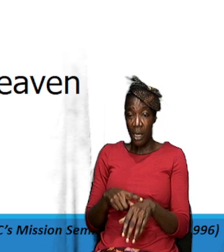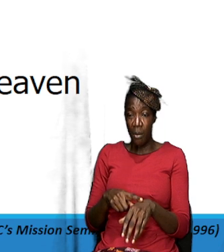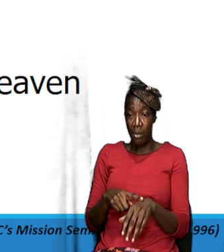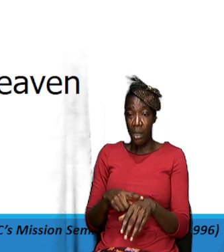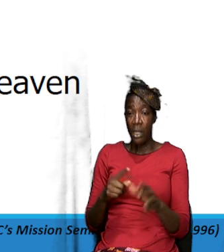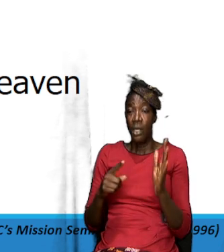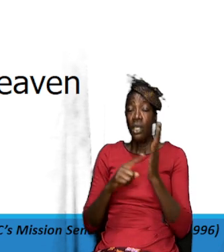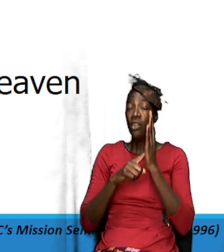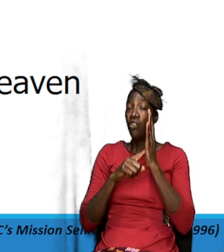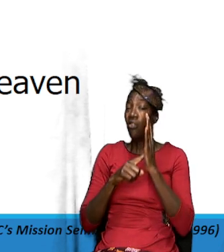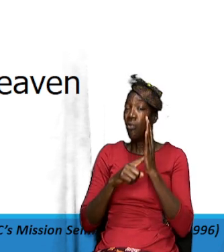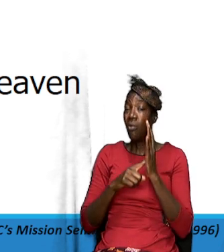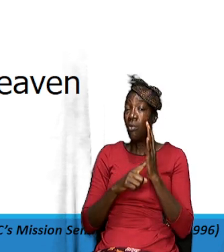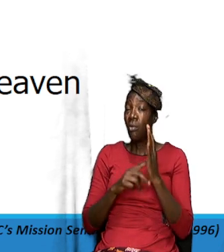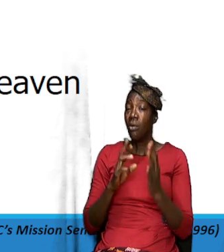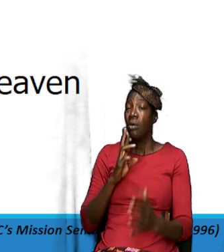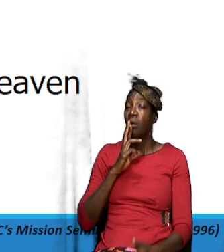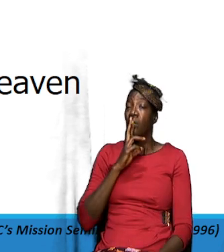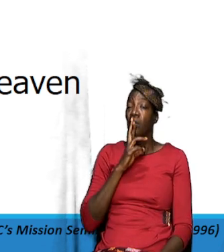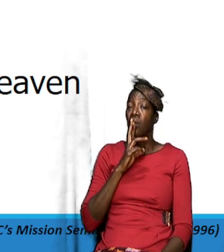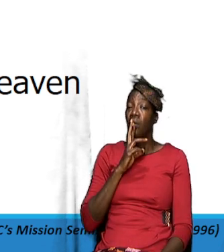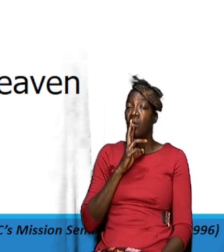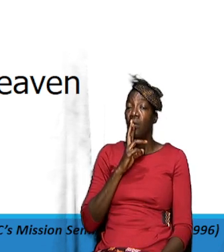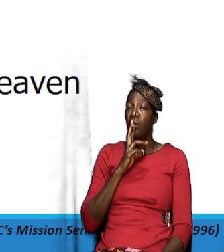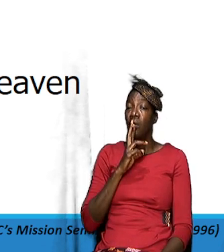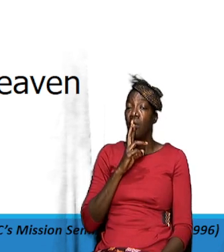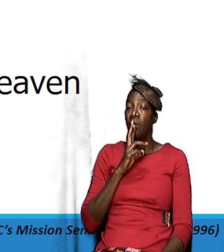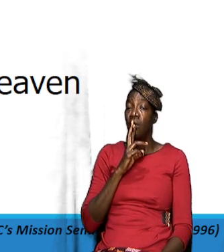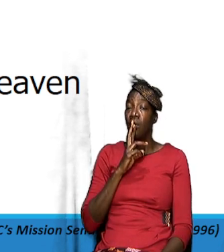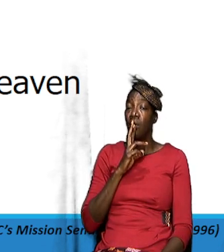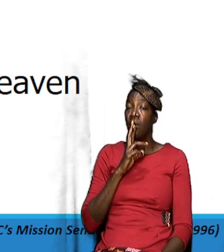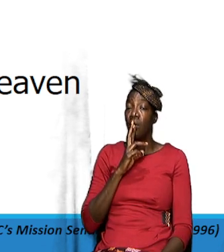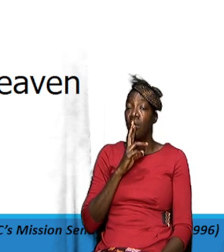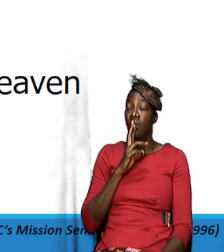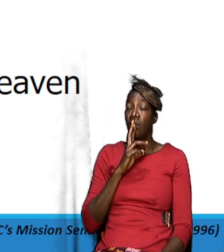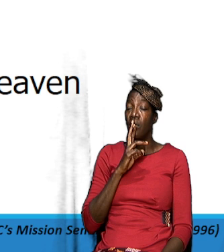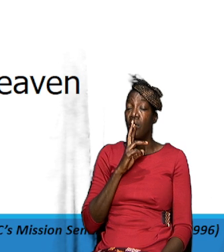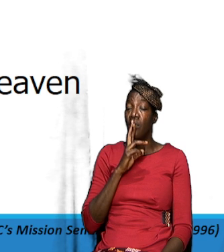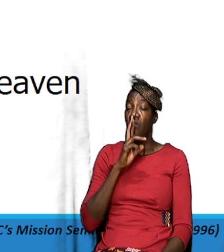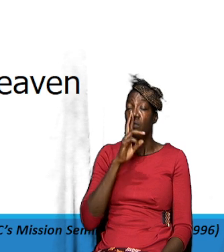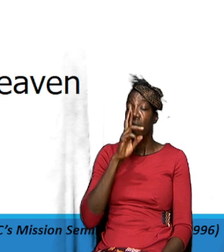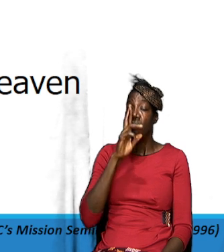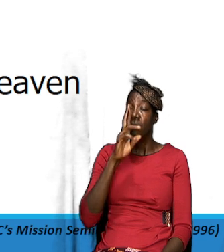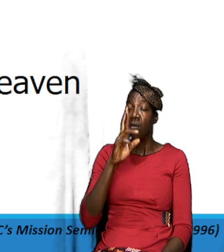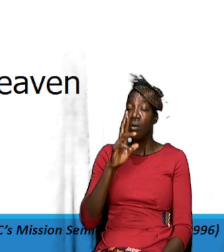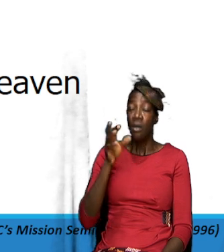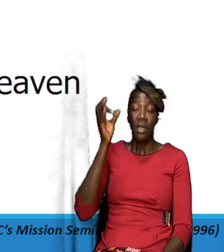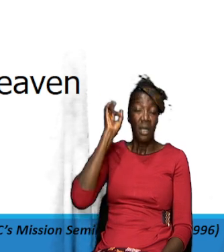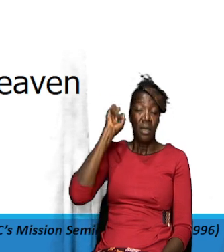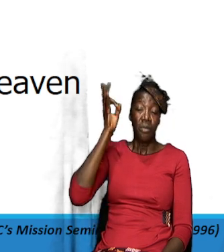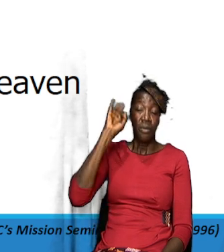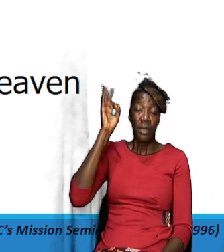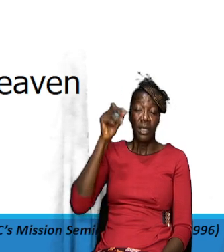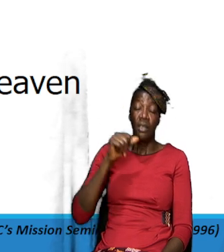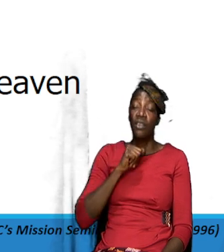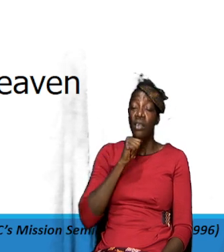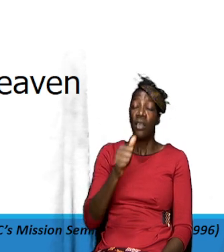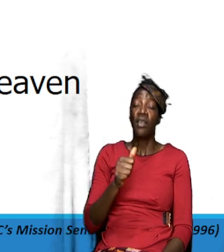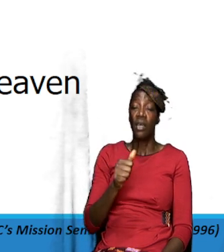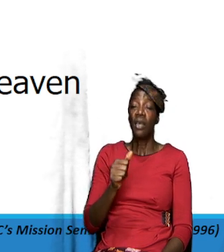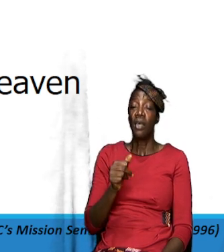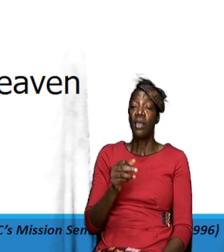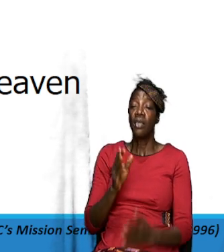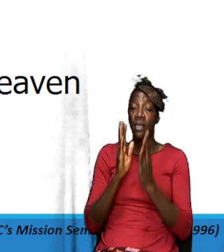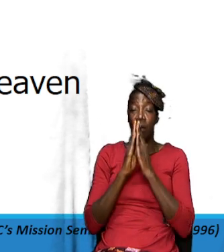they really as some people would say they really pray preach there's a message there